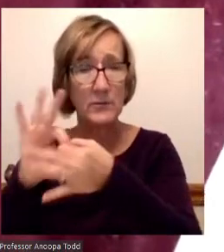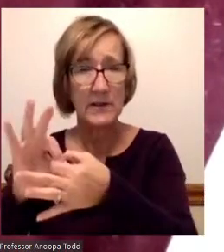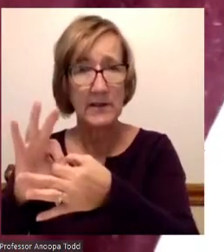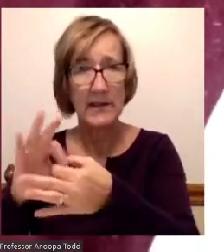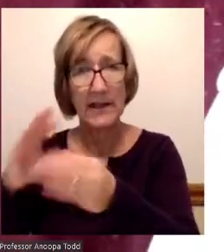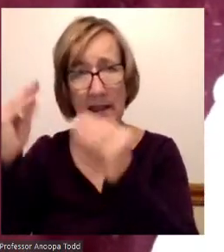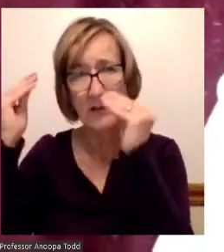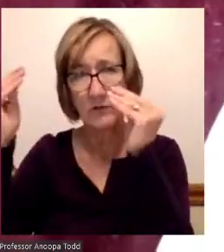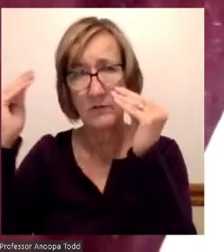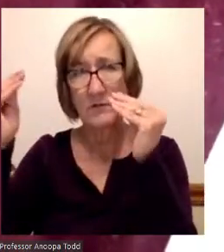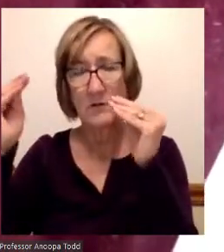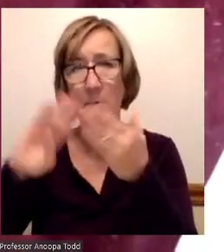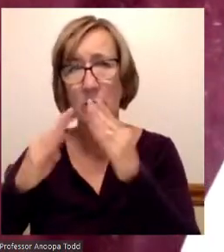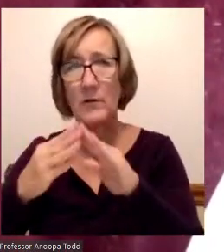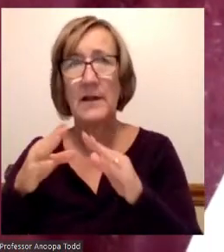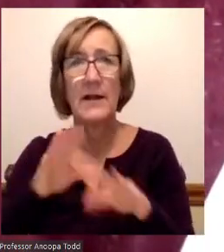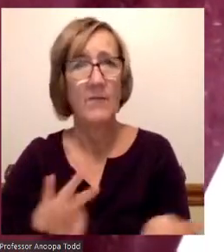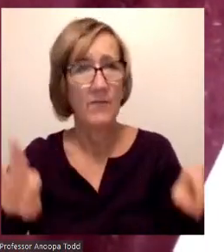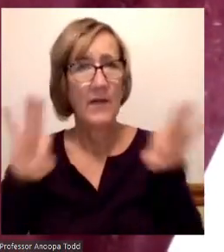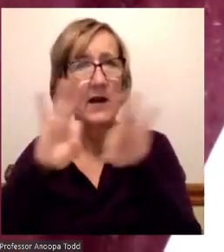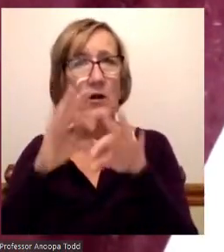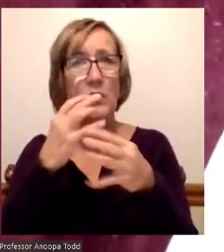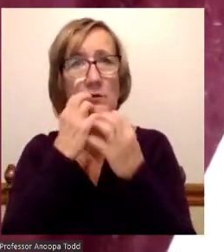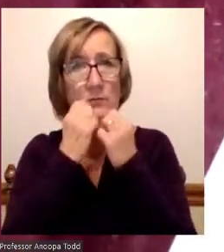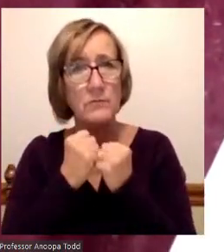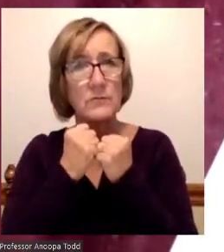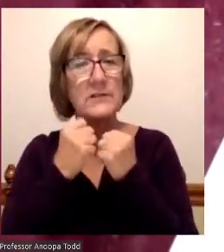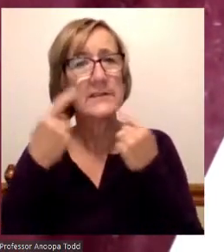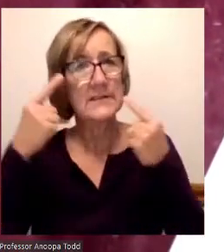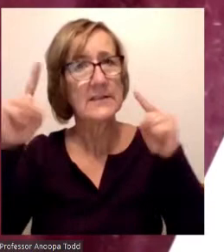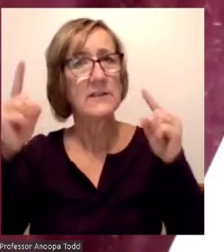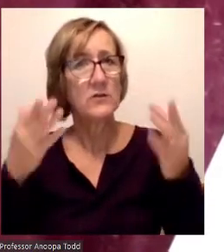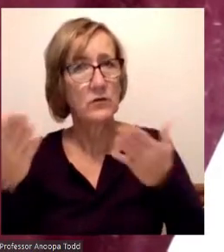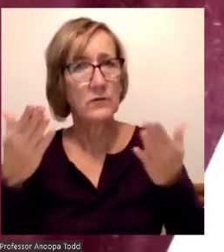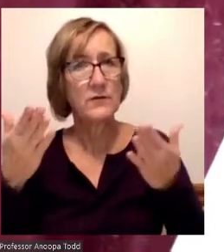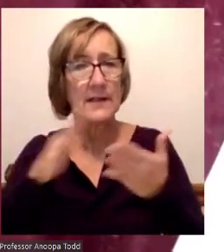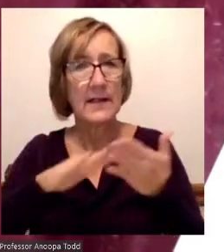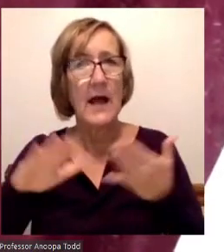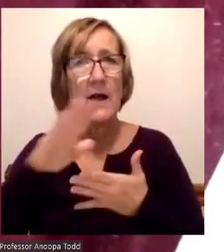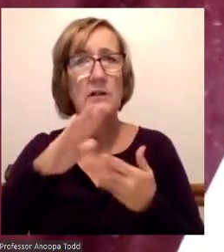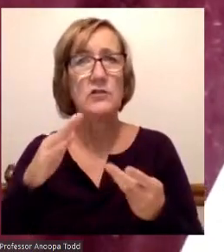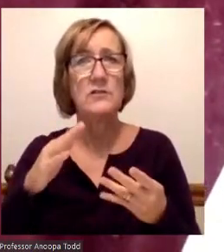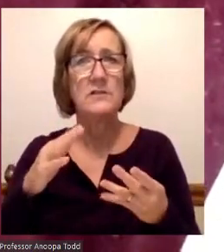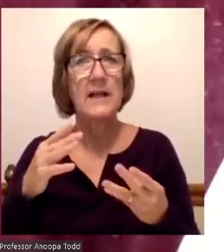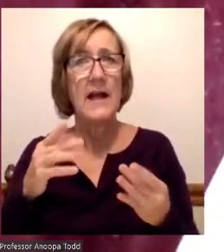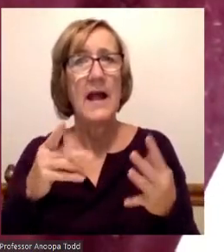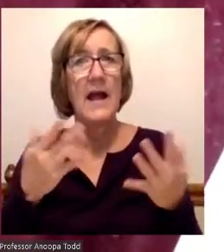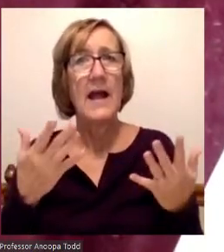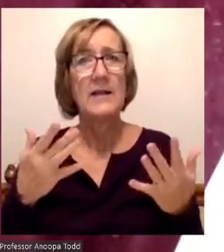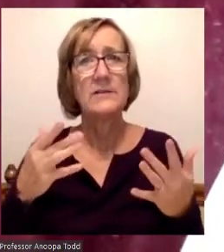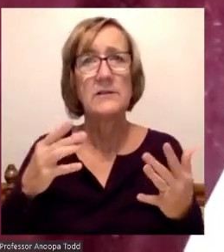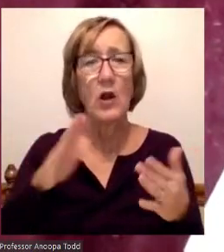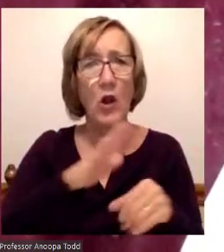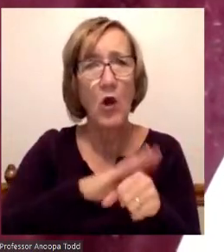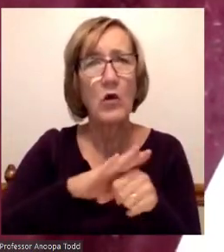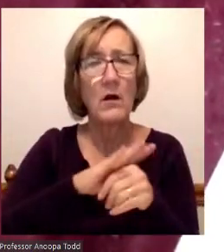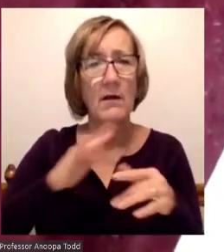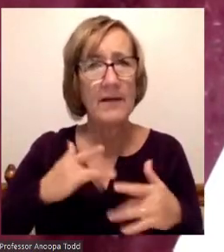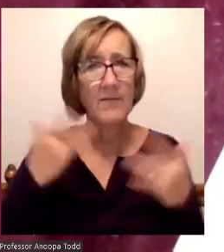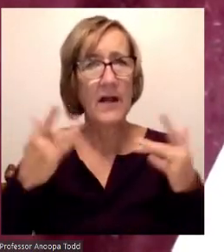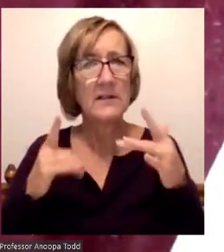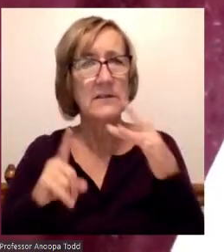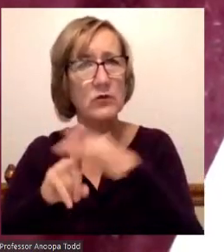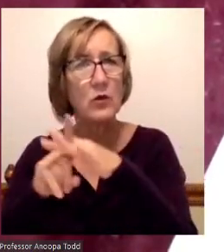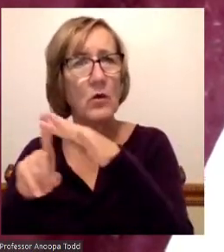and value success and services of the college with having presence at the local events to promote the attributes that the